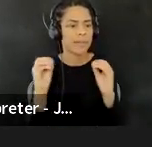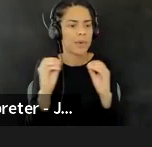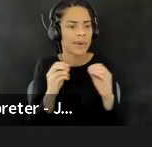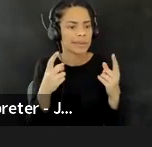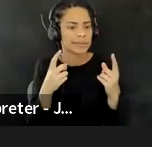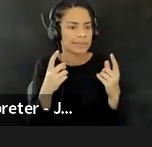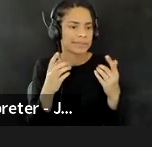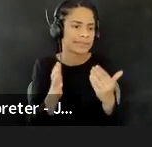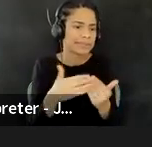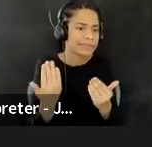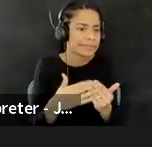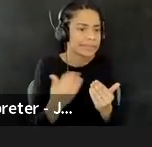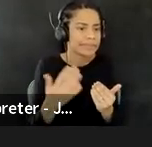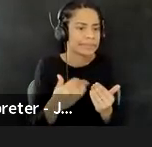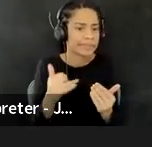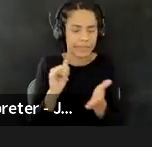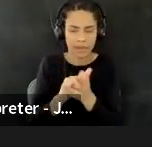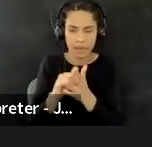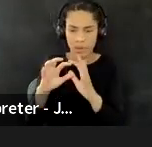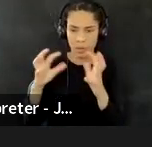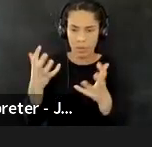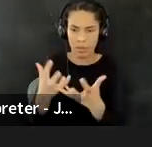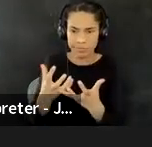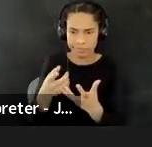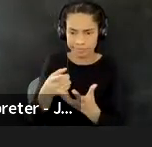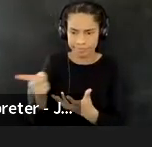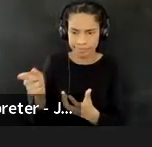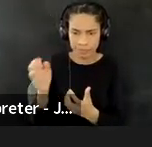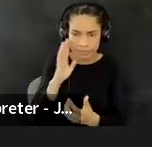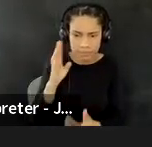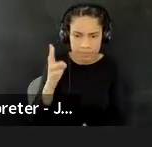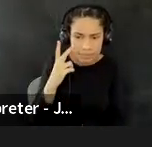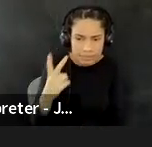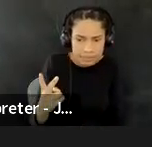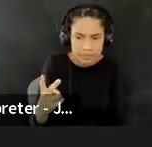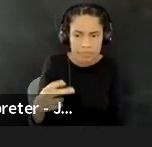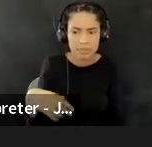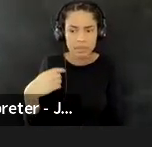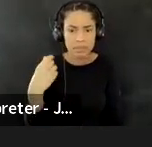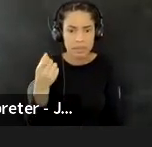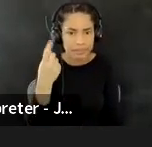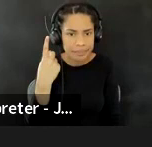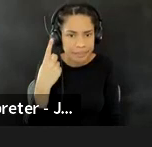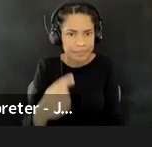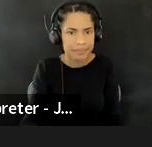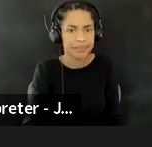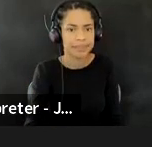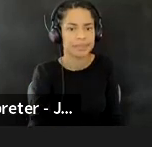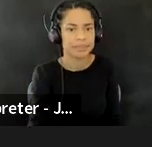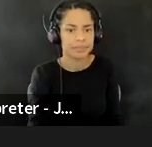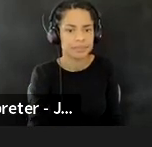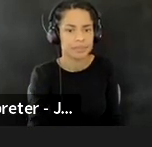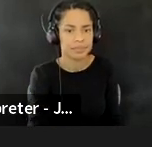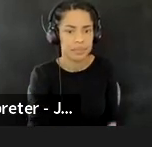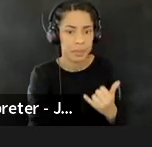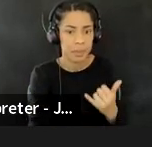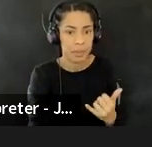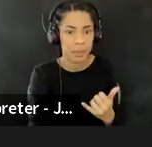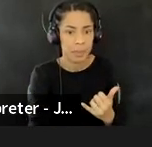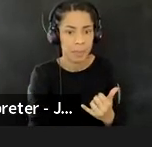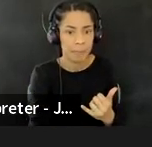world will, um, will see and, uh, and understand. So, uh, so with that, I think, um,